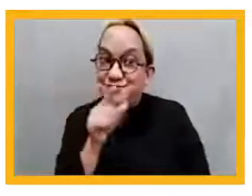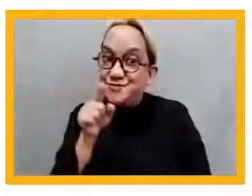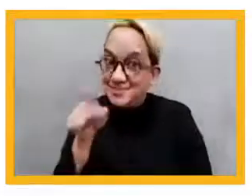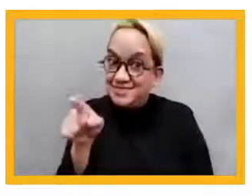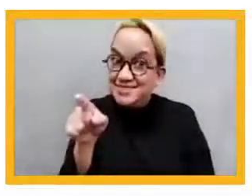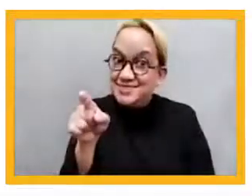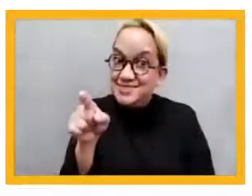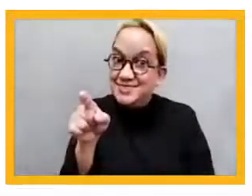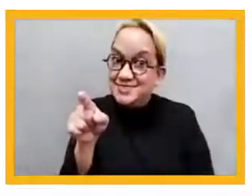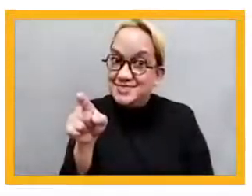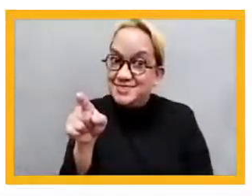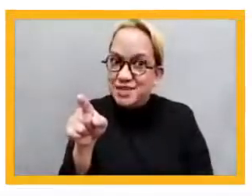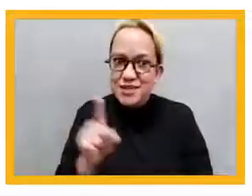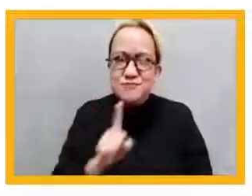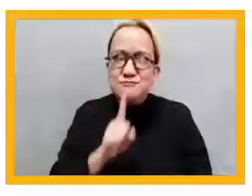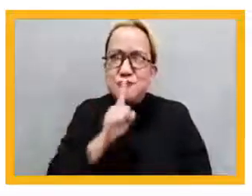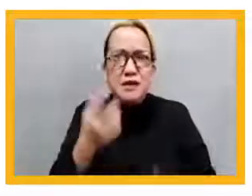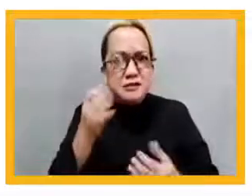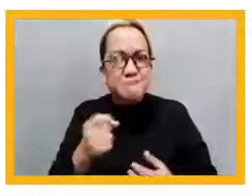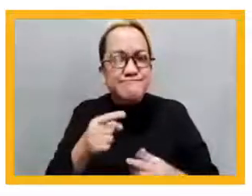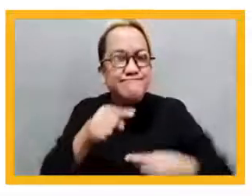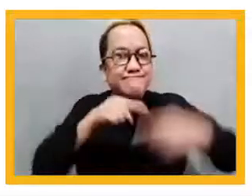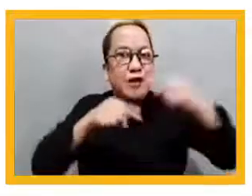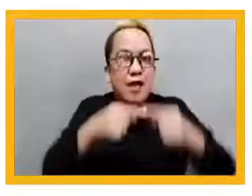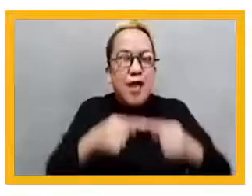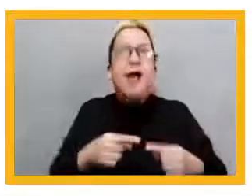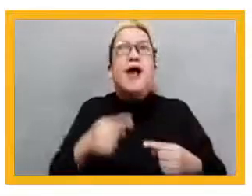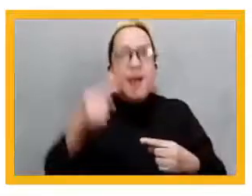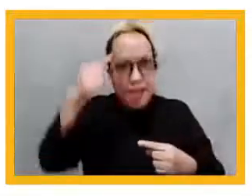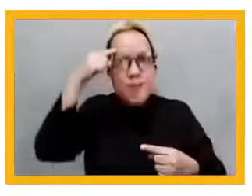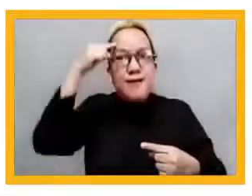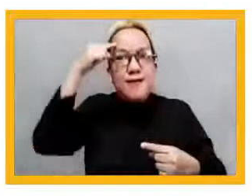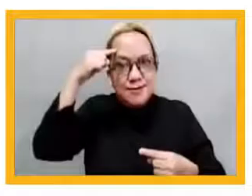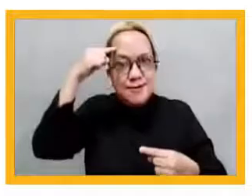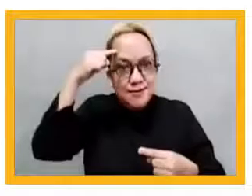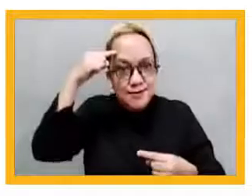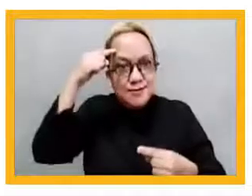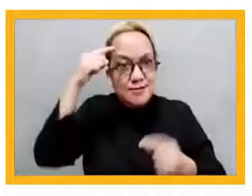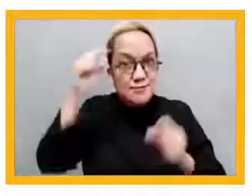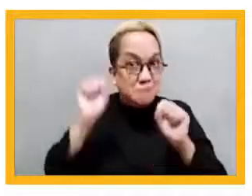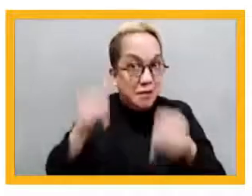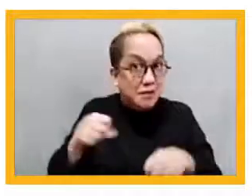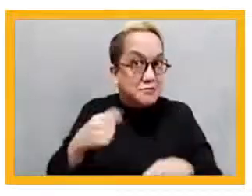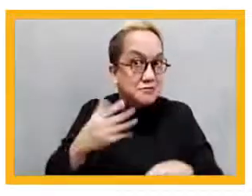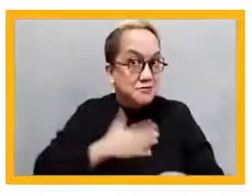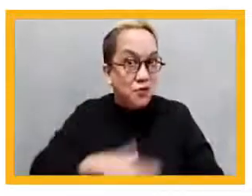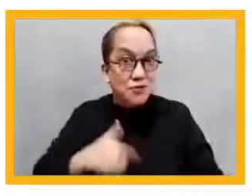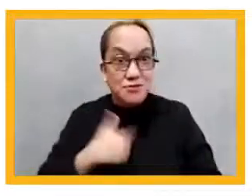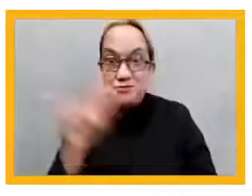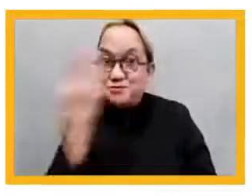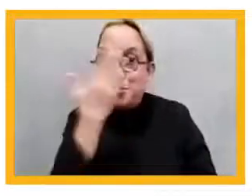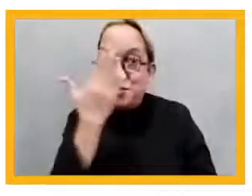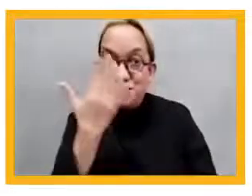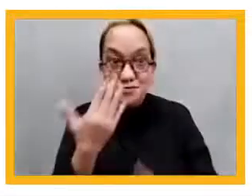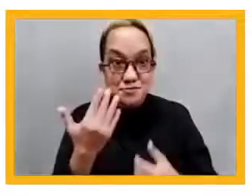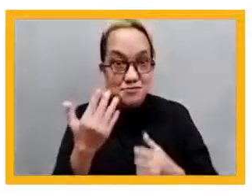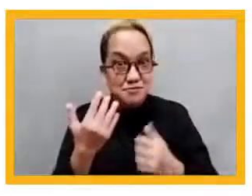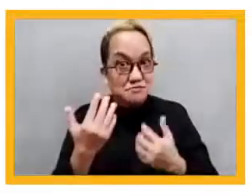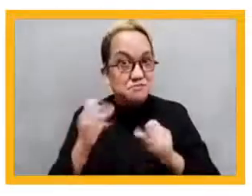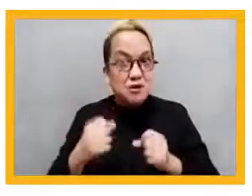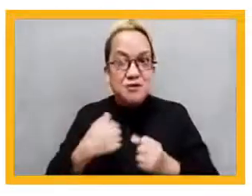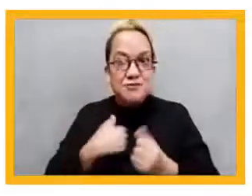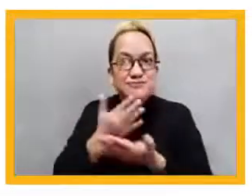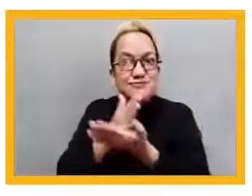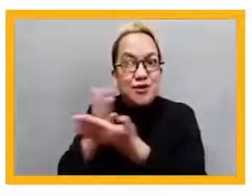some of the sessions. Maybe you weren't able to attend all. So please do share this with your colleagues or perhaps other teacher students who might be